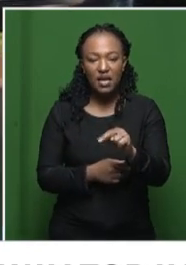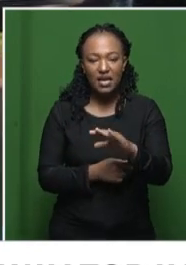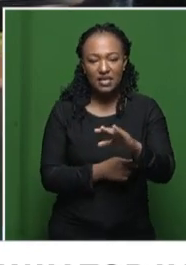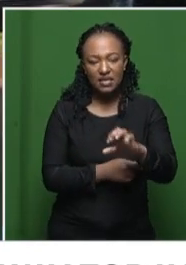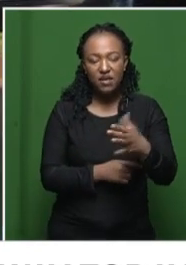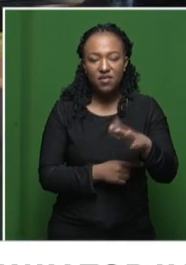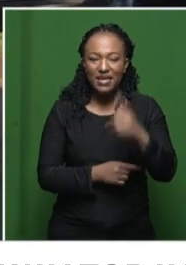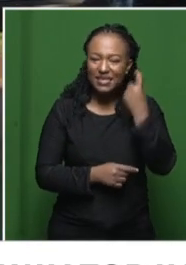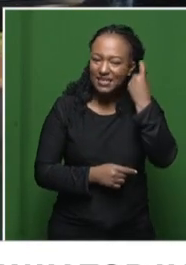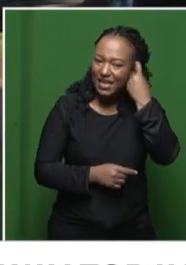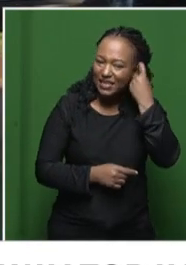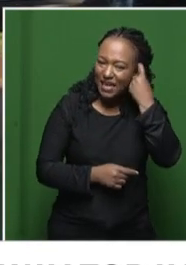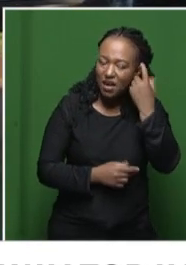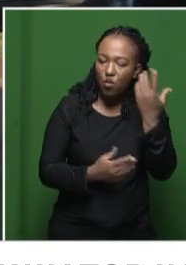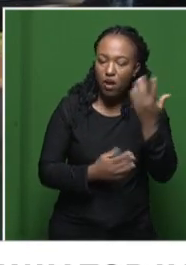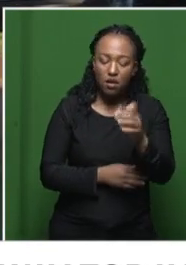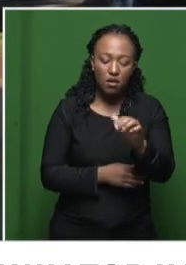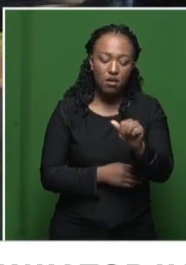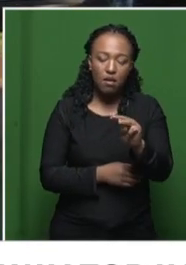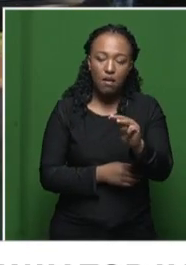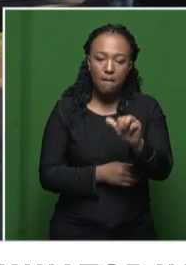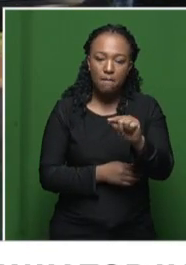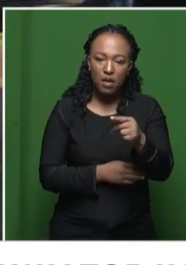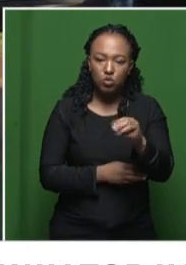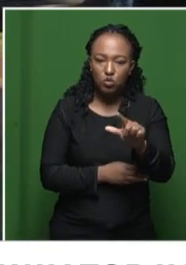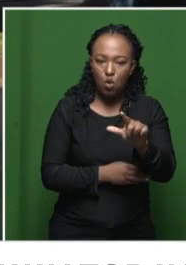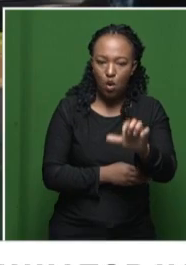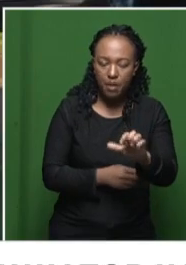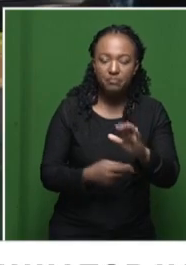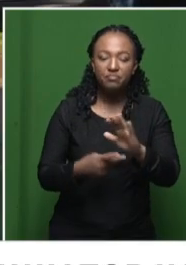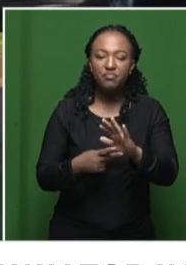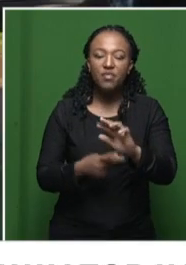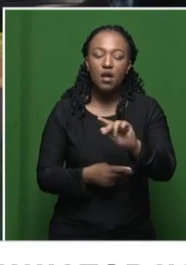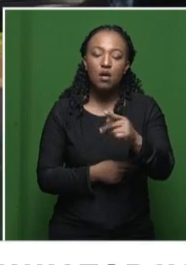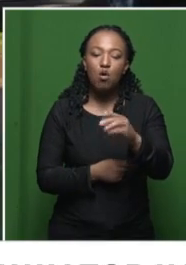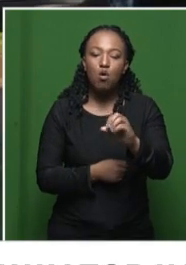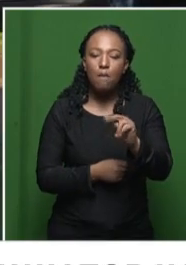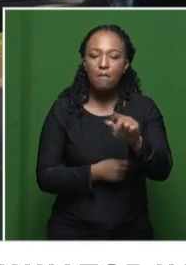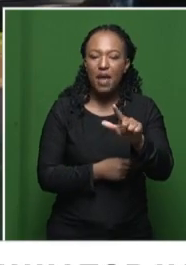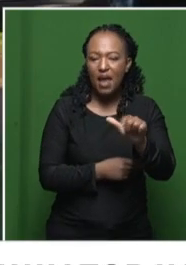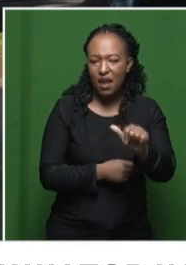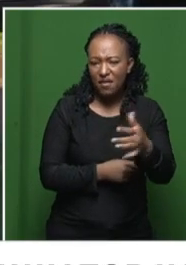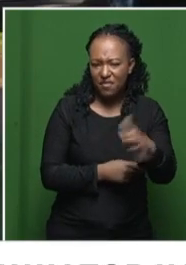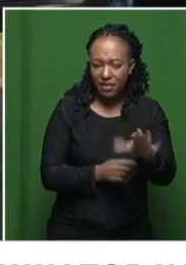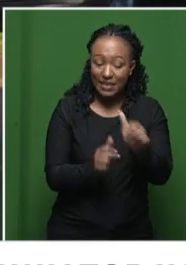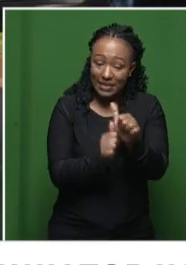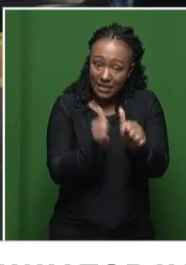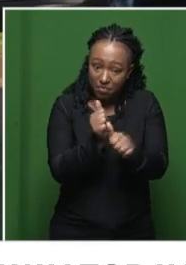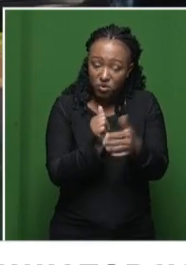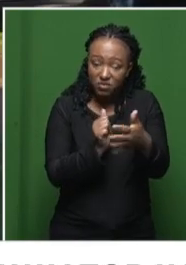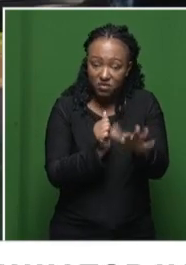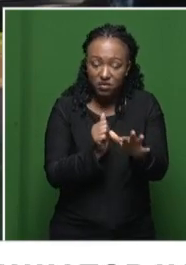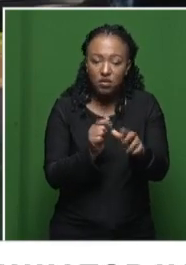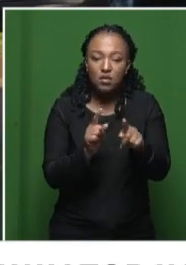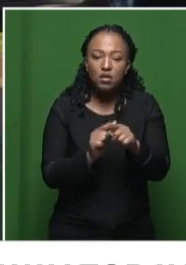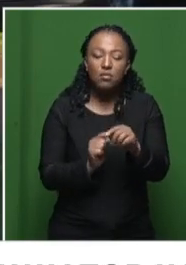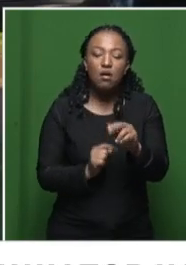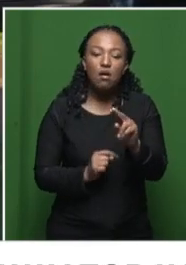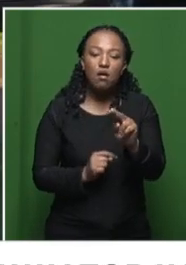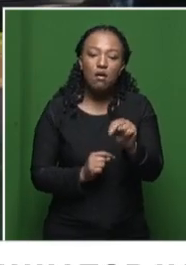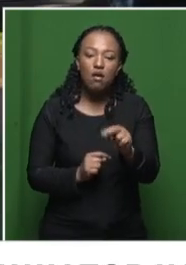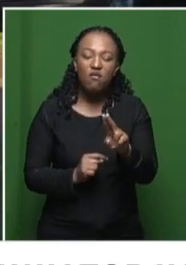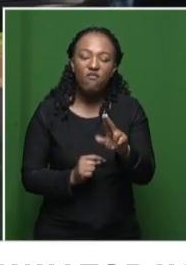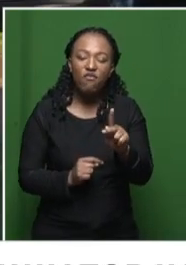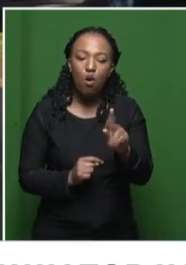of Amatole region. And you've got the likes of Kompela who is in their perspective as the deputy. On the other side, you've got Mvoko who is the